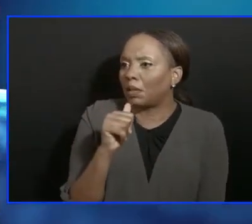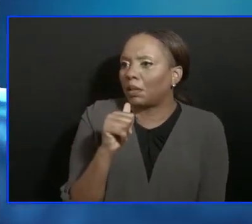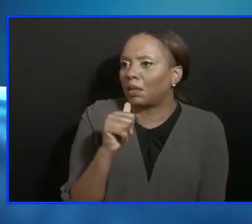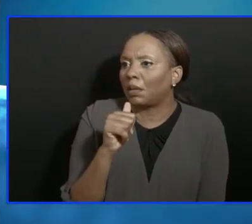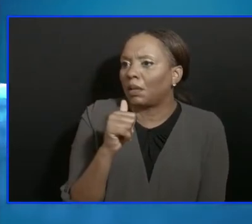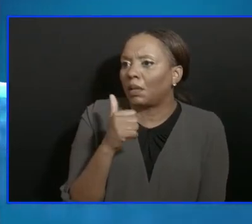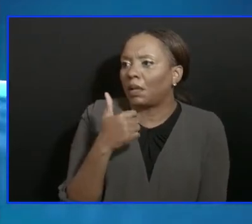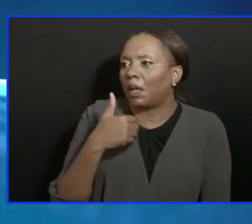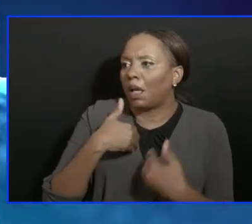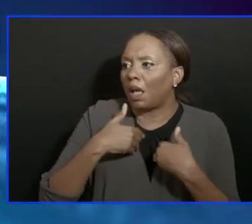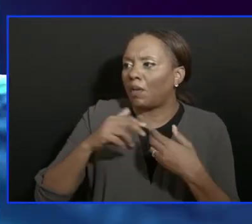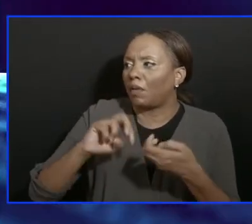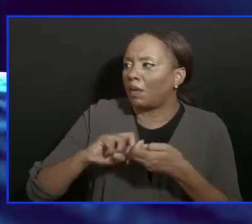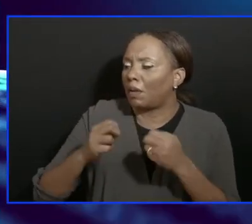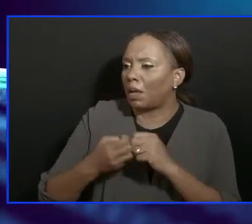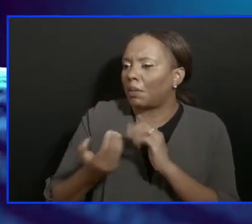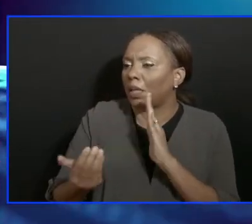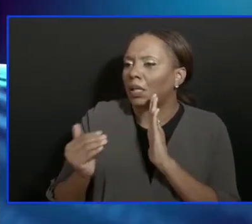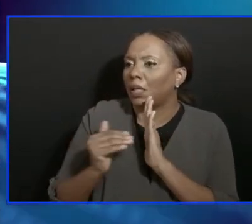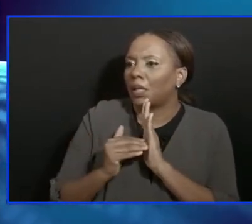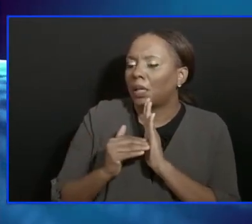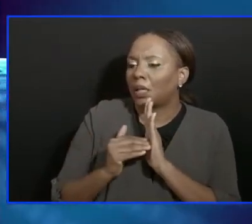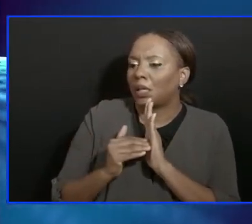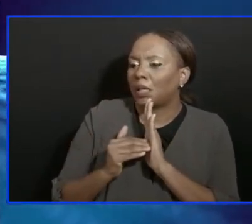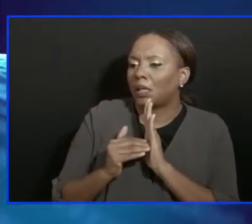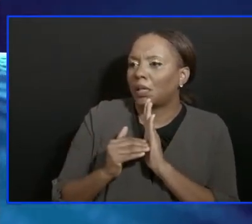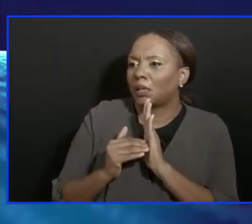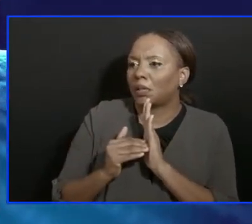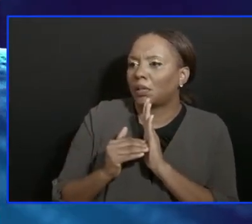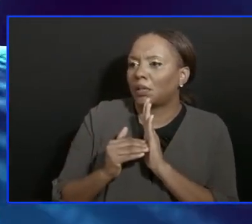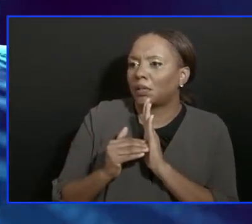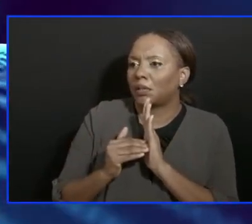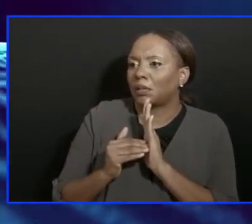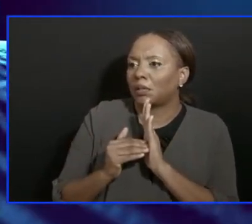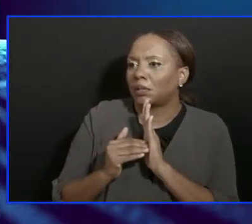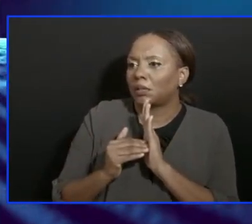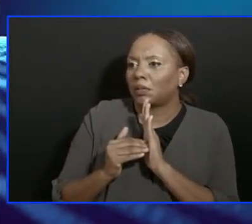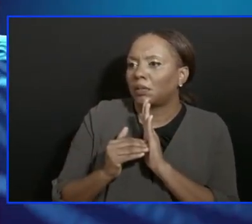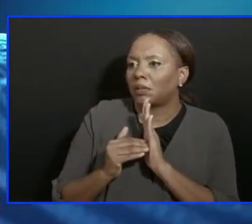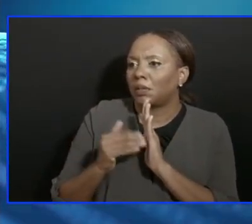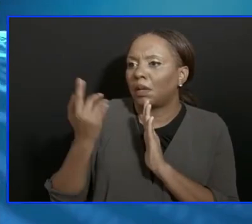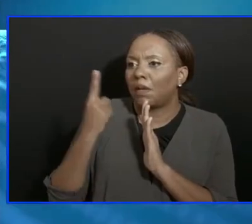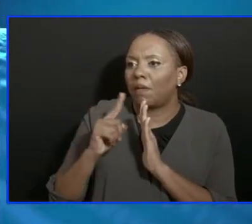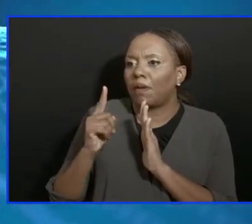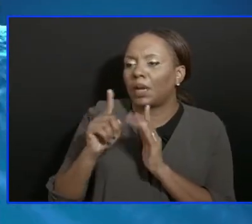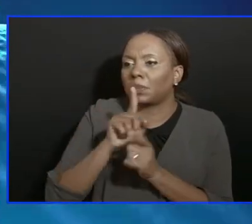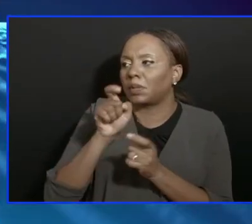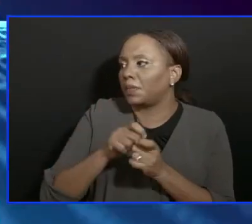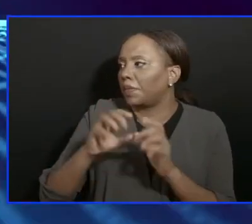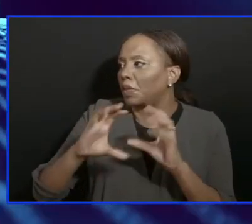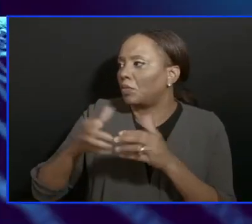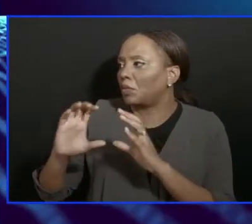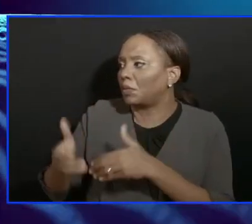again, rather than having it for X group and Y group and things like that?